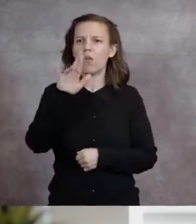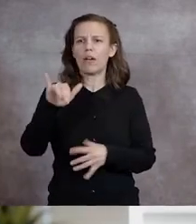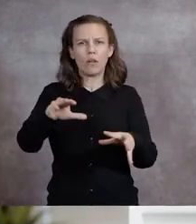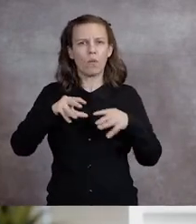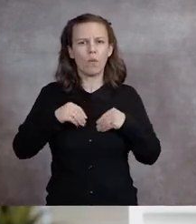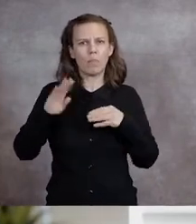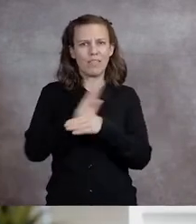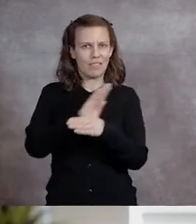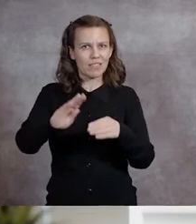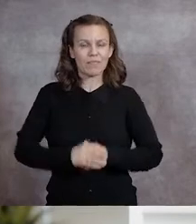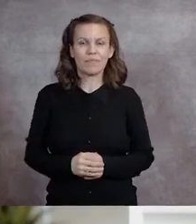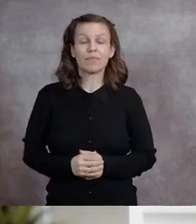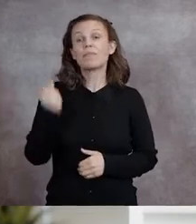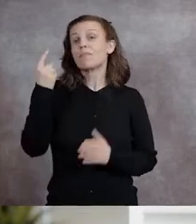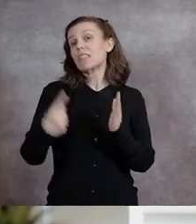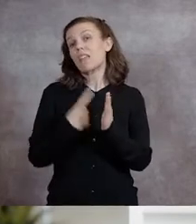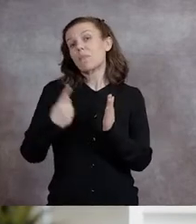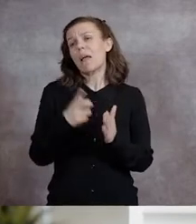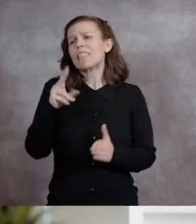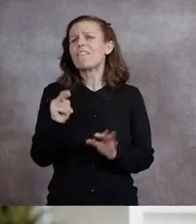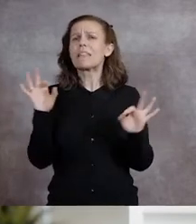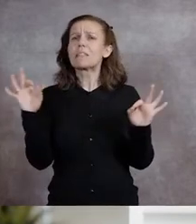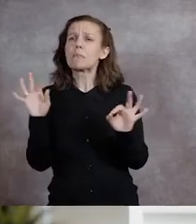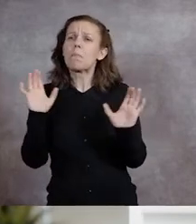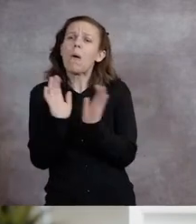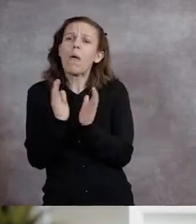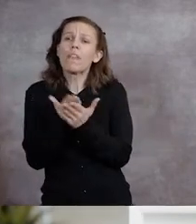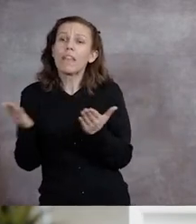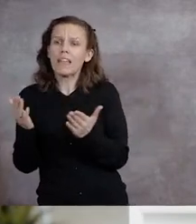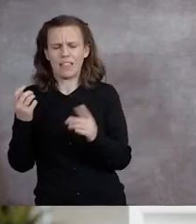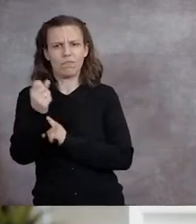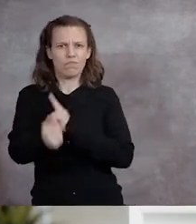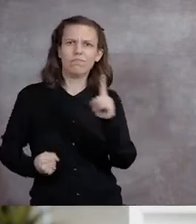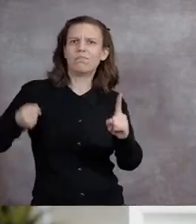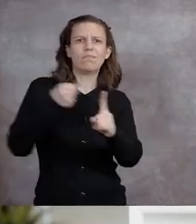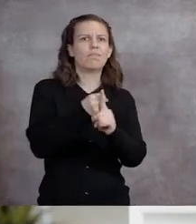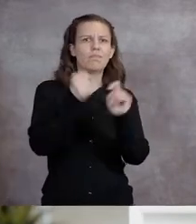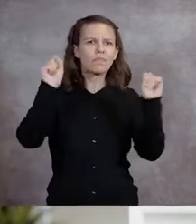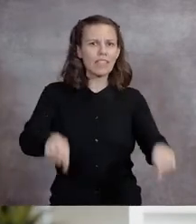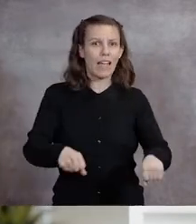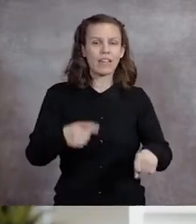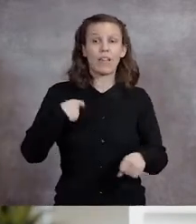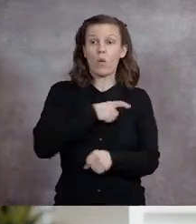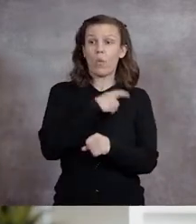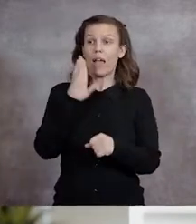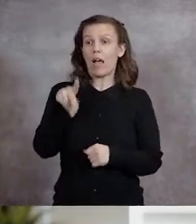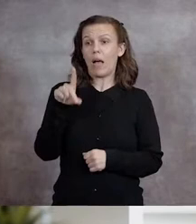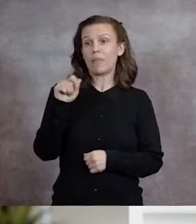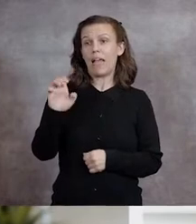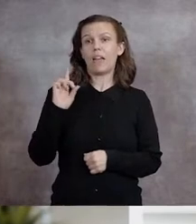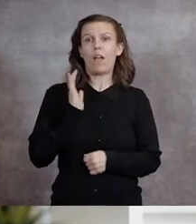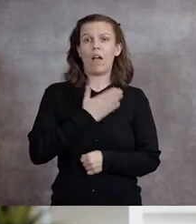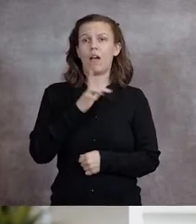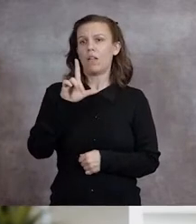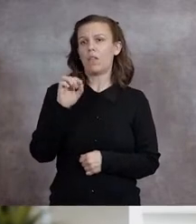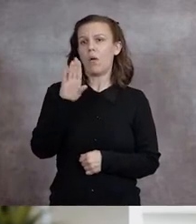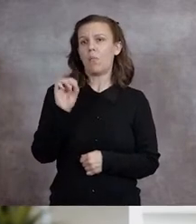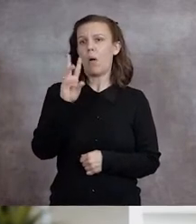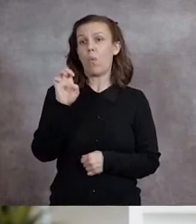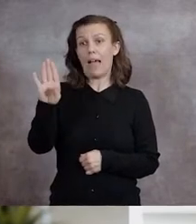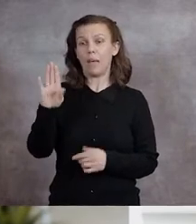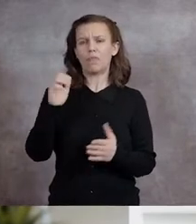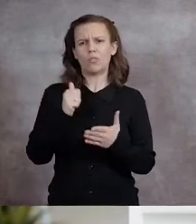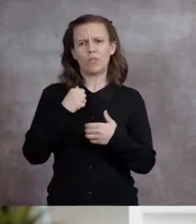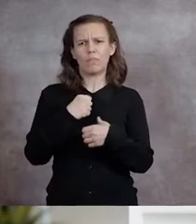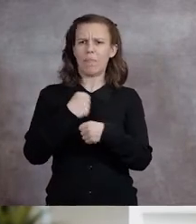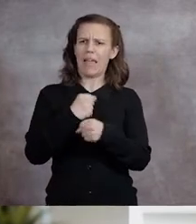And sometimes, even the smallest of things can make a big difference, as we updated LoboWeb to provide greater flexibility